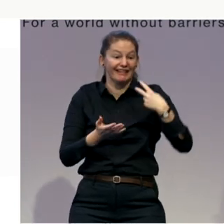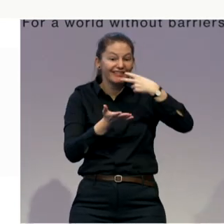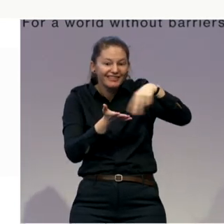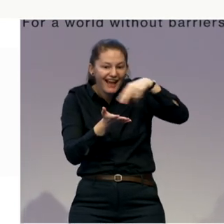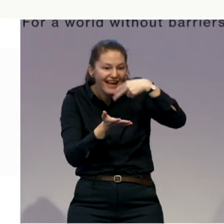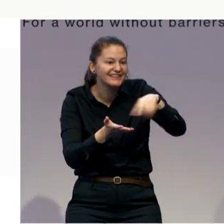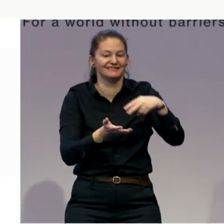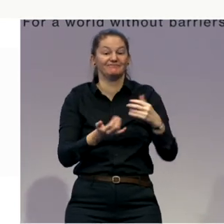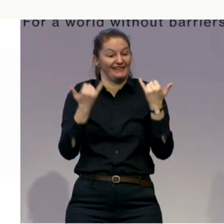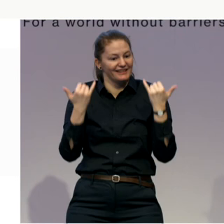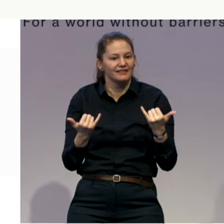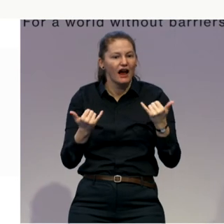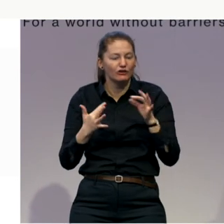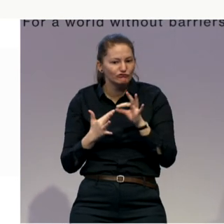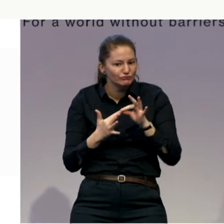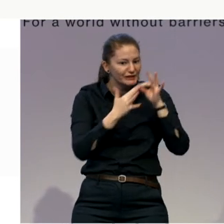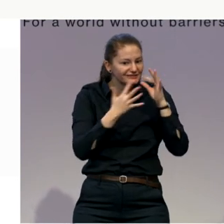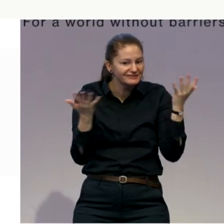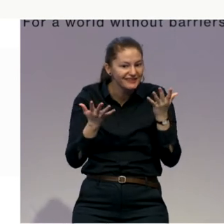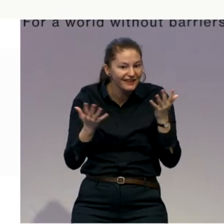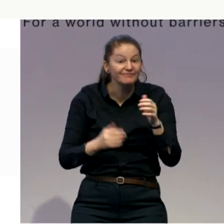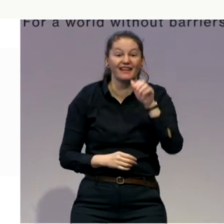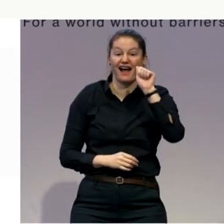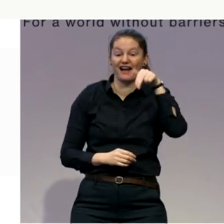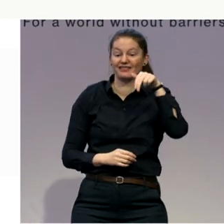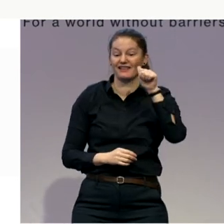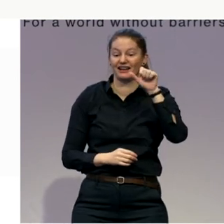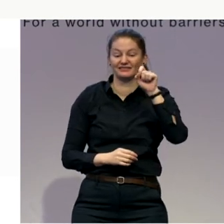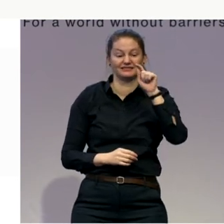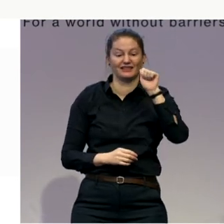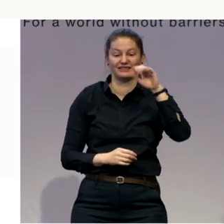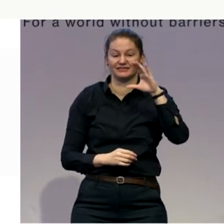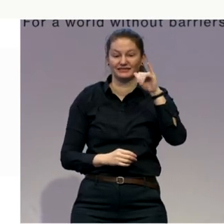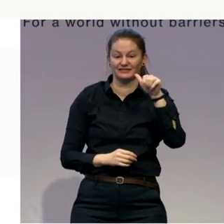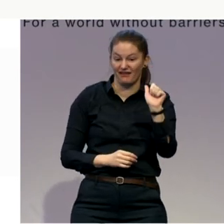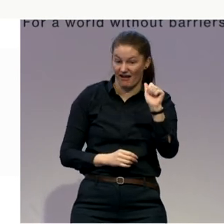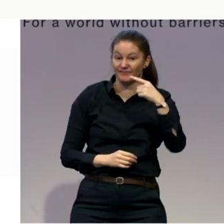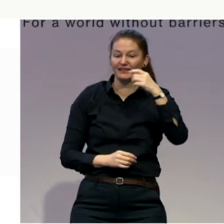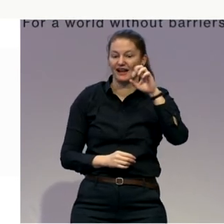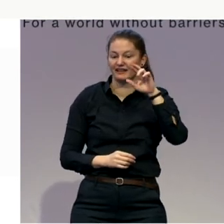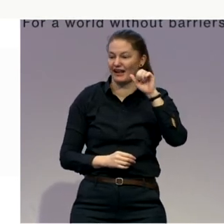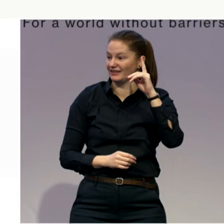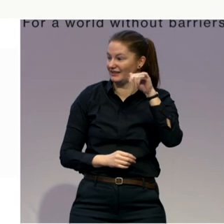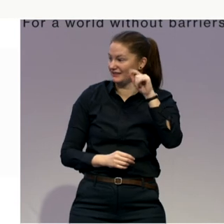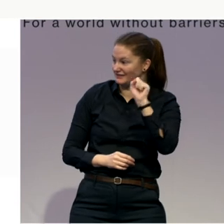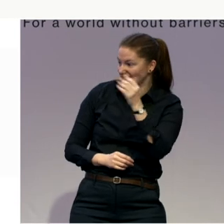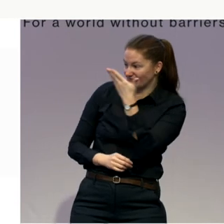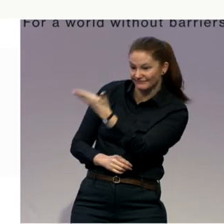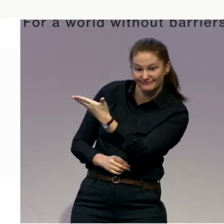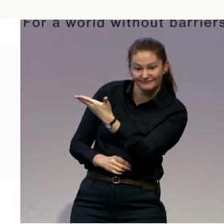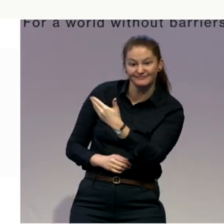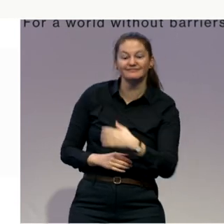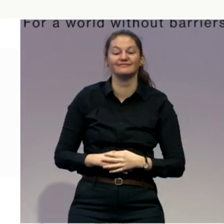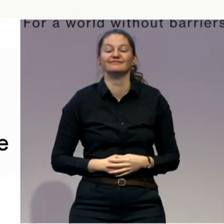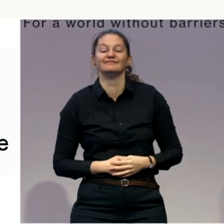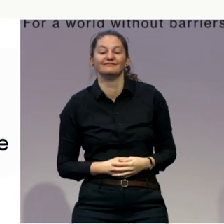welcome Anastasia Goretz from the Pilates Cafe in Germany. And she's going to help us start the day in